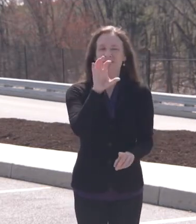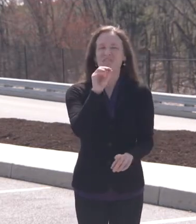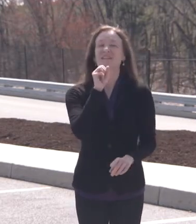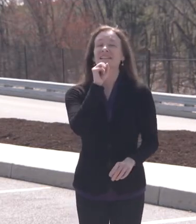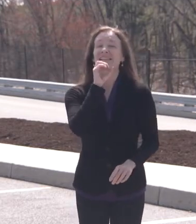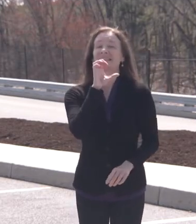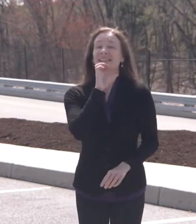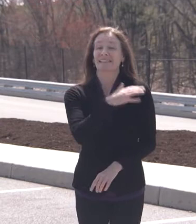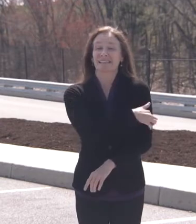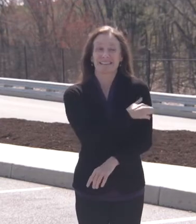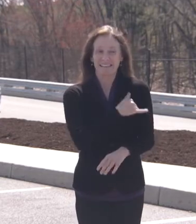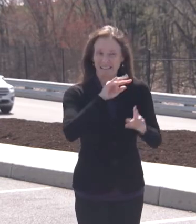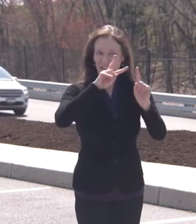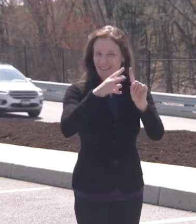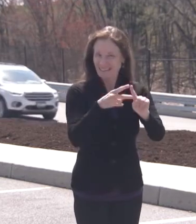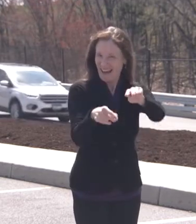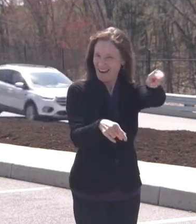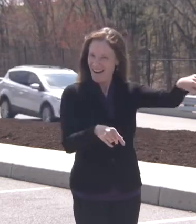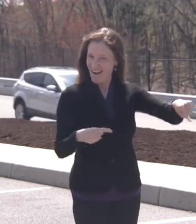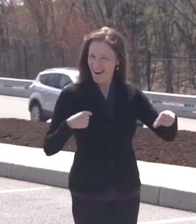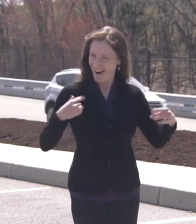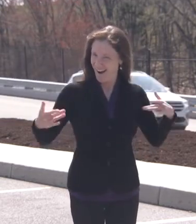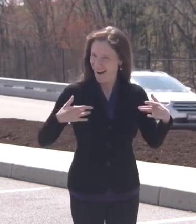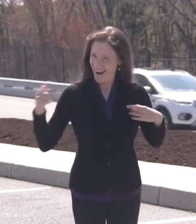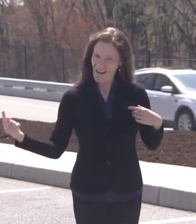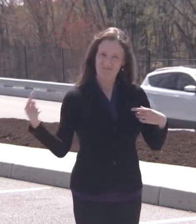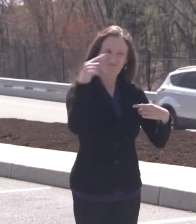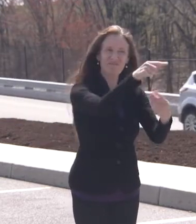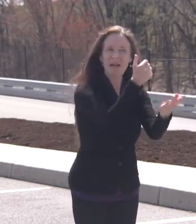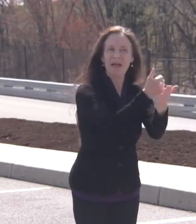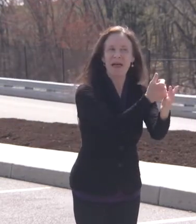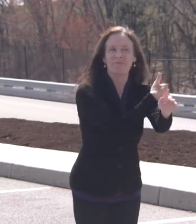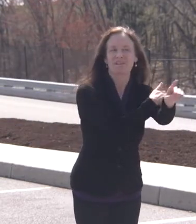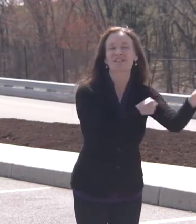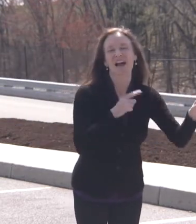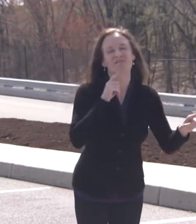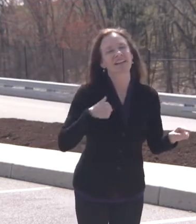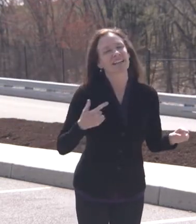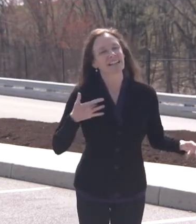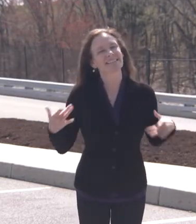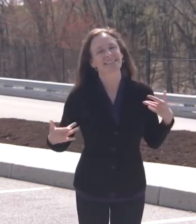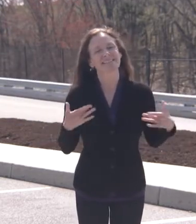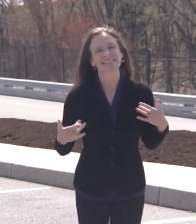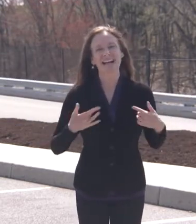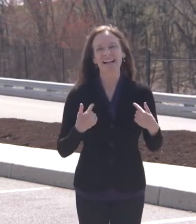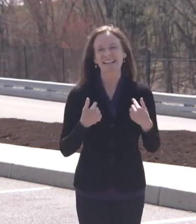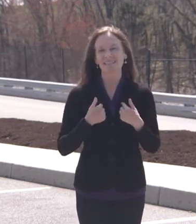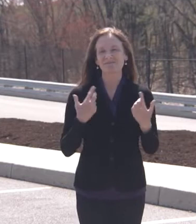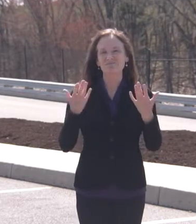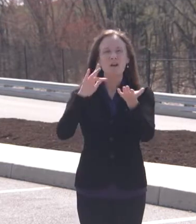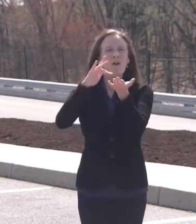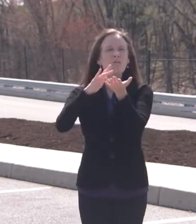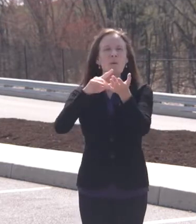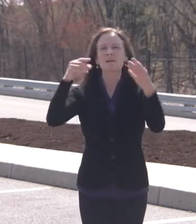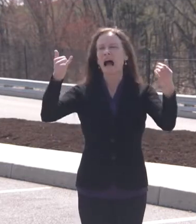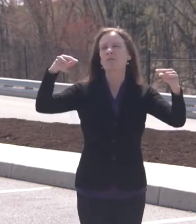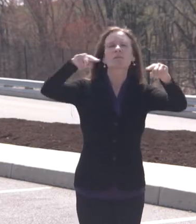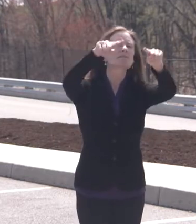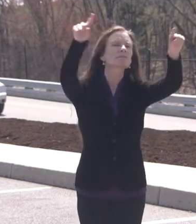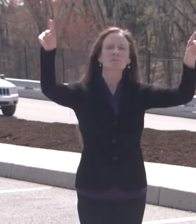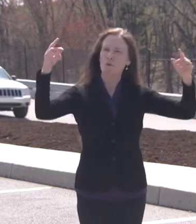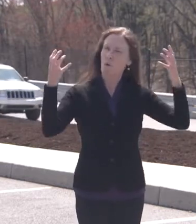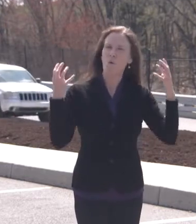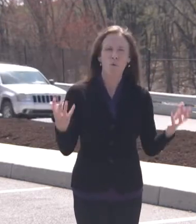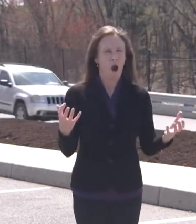and they're all very happy about that. I know that all pharmacies look forward to immunizing more people in the coming months, not just us.